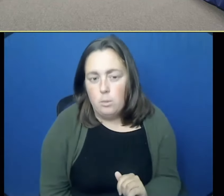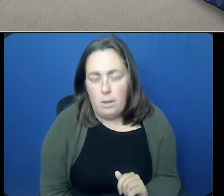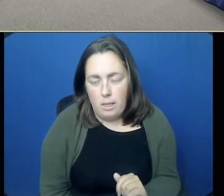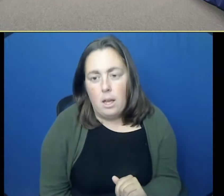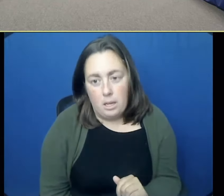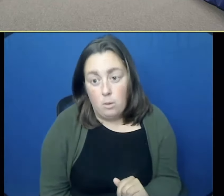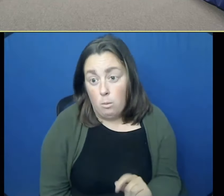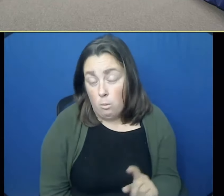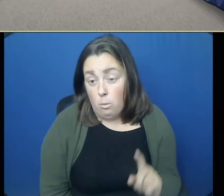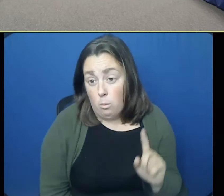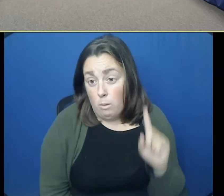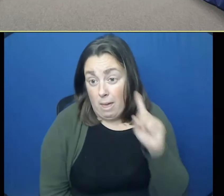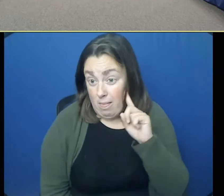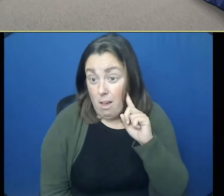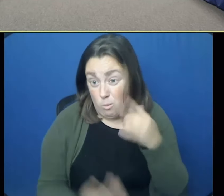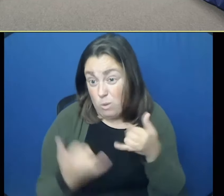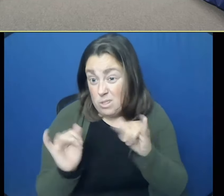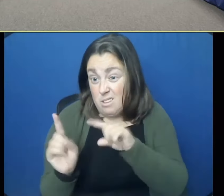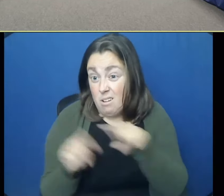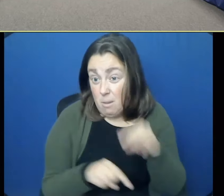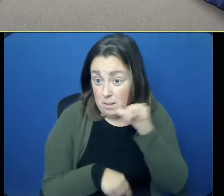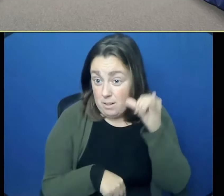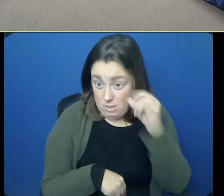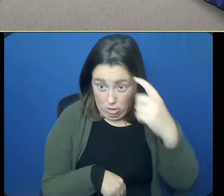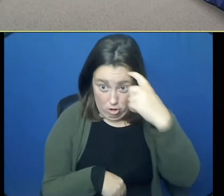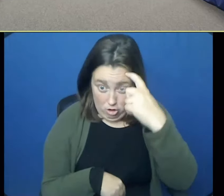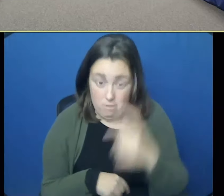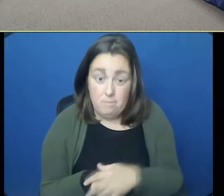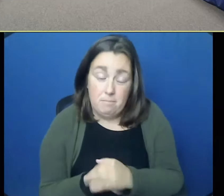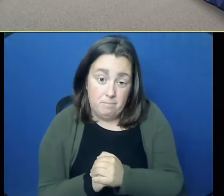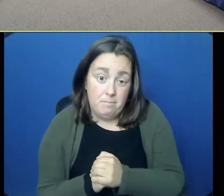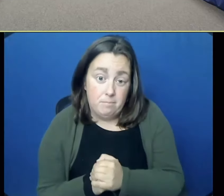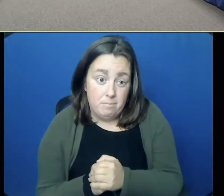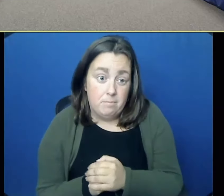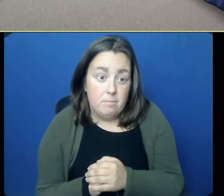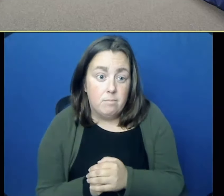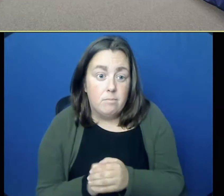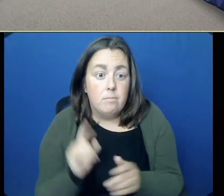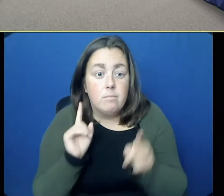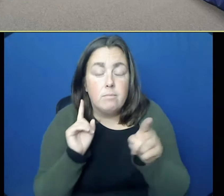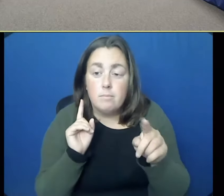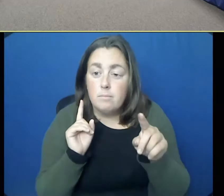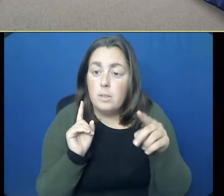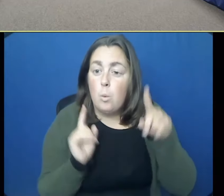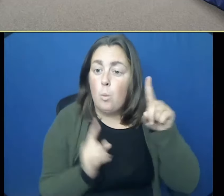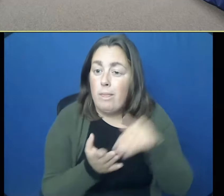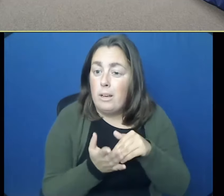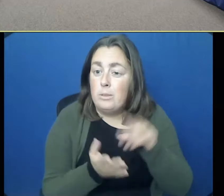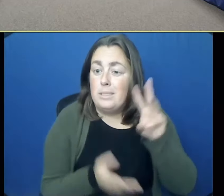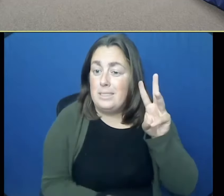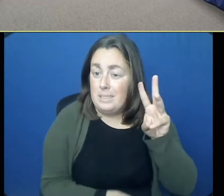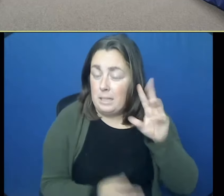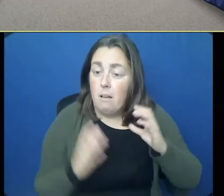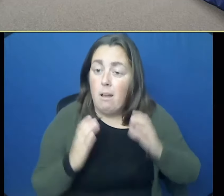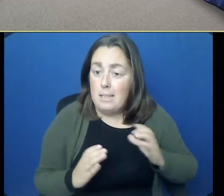we were coming in yesterday. Okay. Check out the meeting with average math. And so far, 1,006 customers without power in New York.